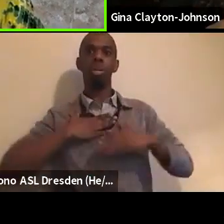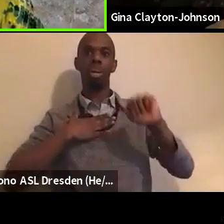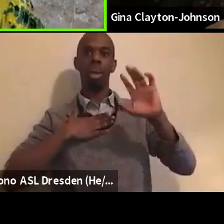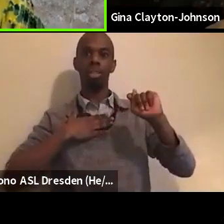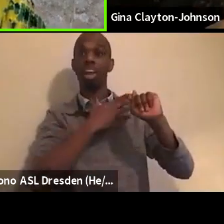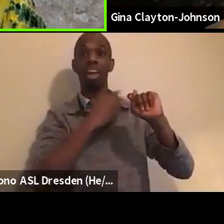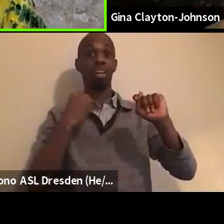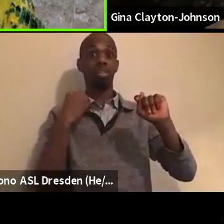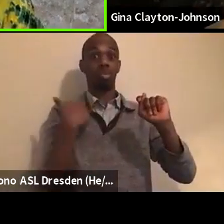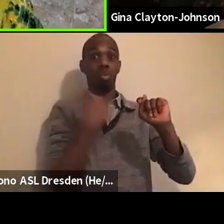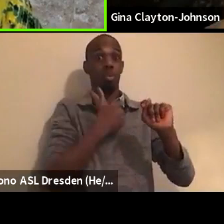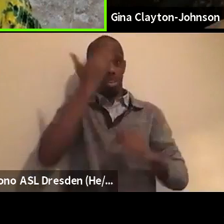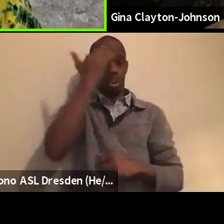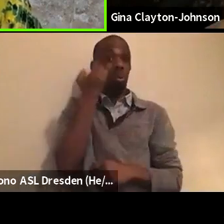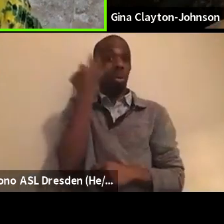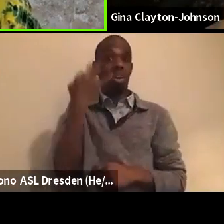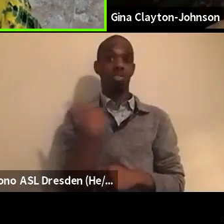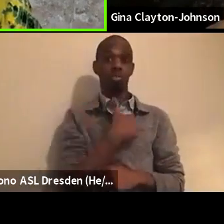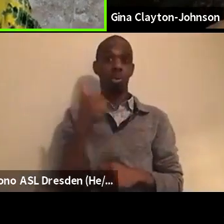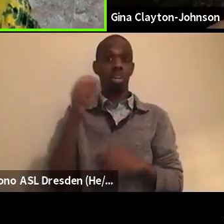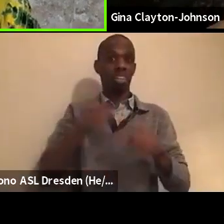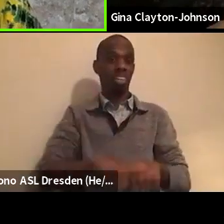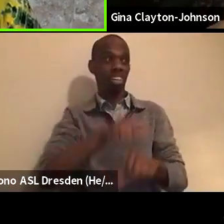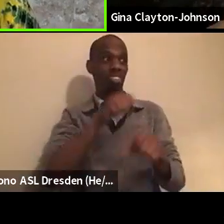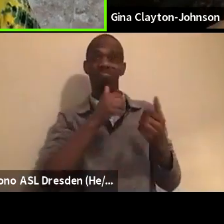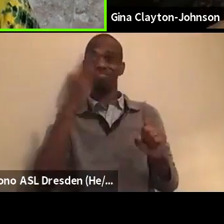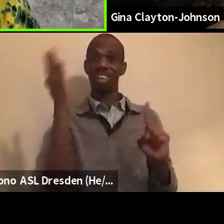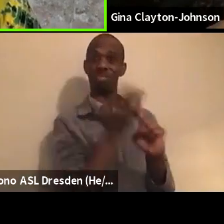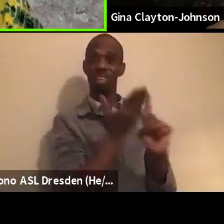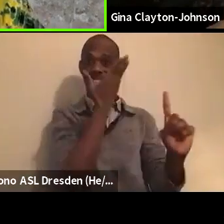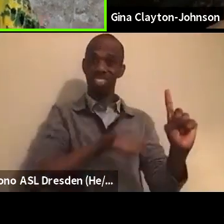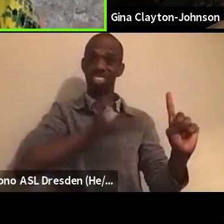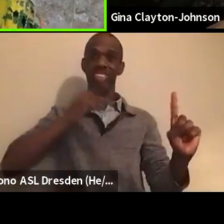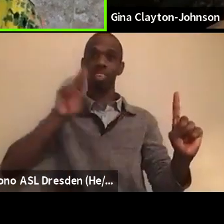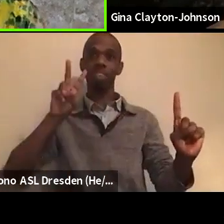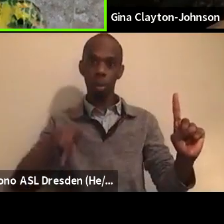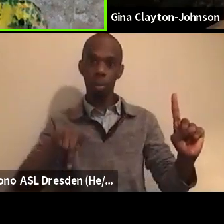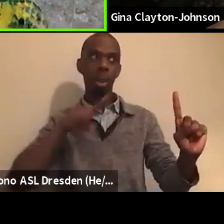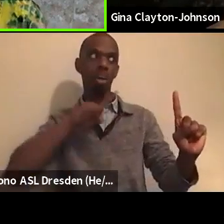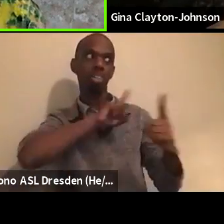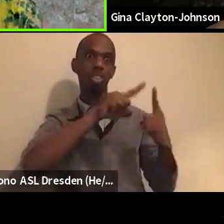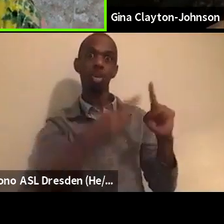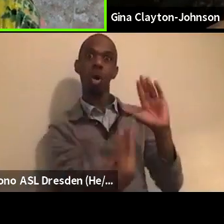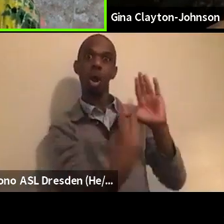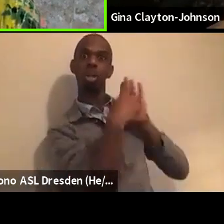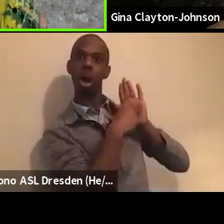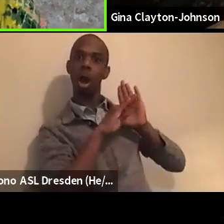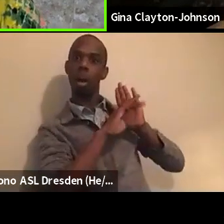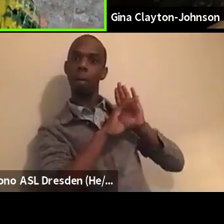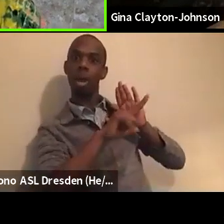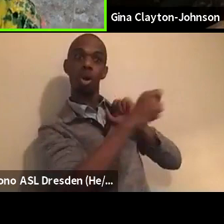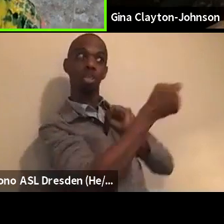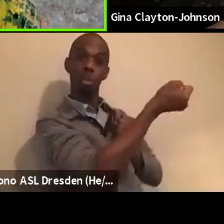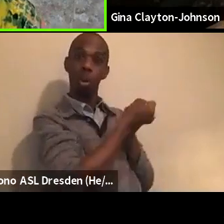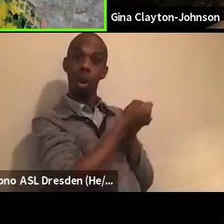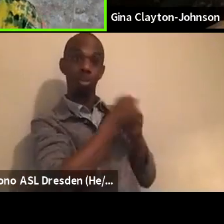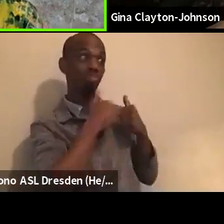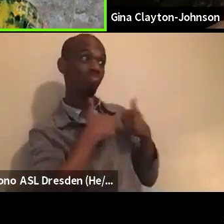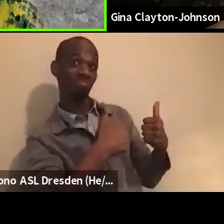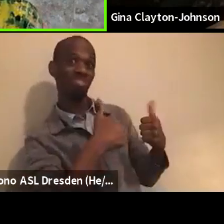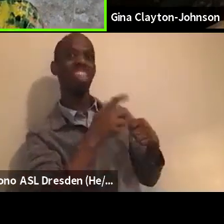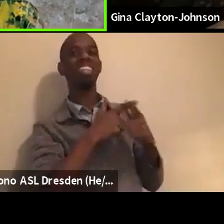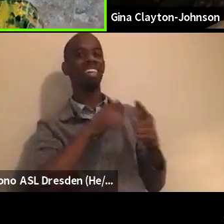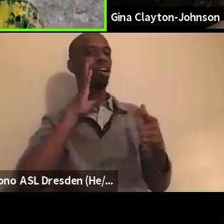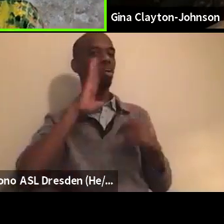quickly. Right. And we'll move differently. What are the next steps that we can take? How can, um, we pressure not